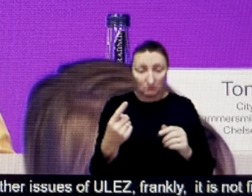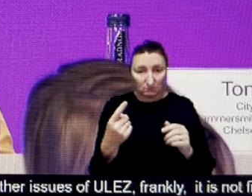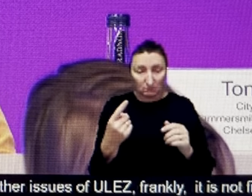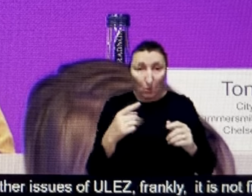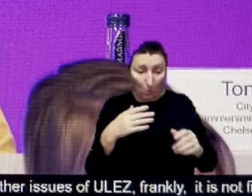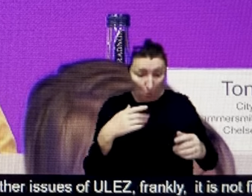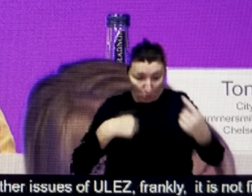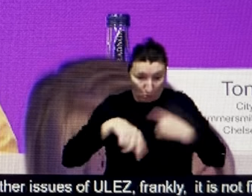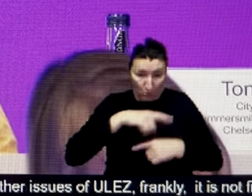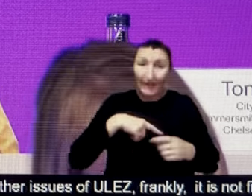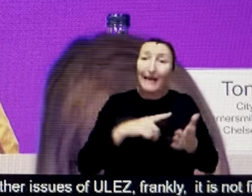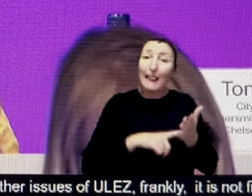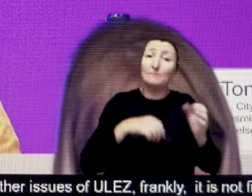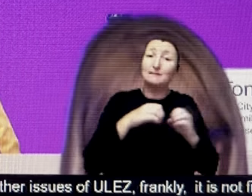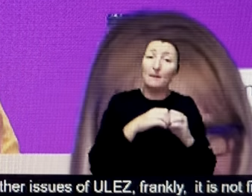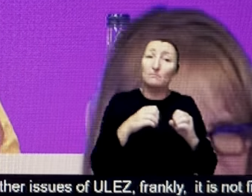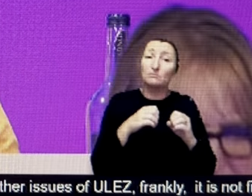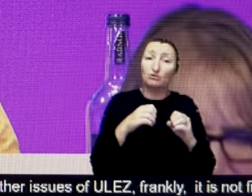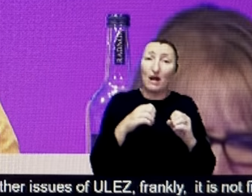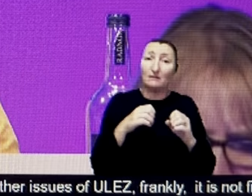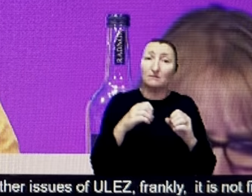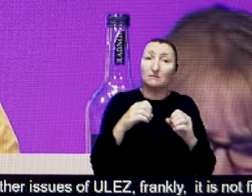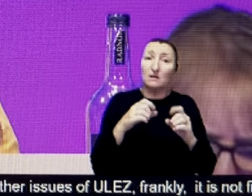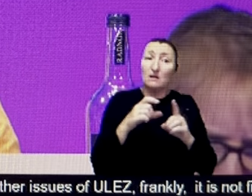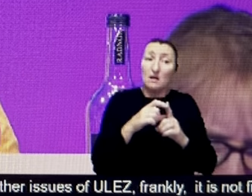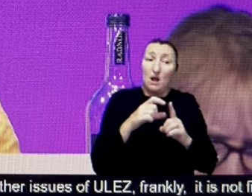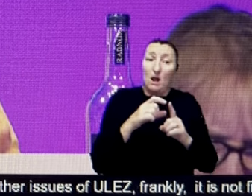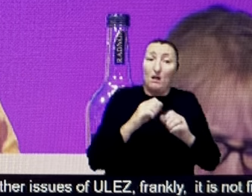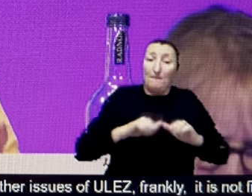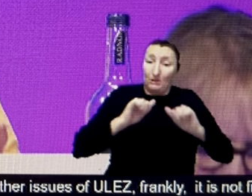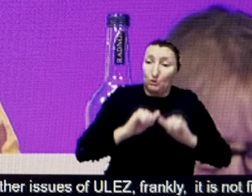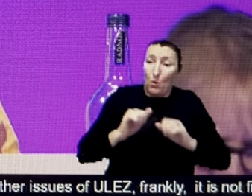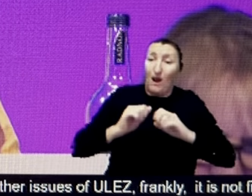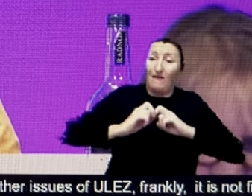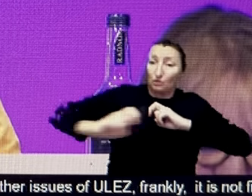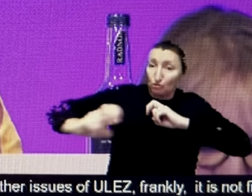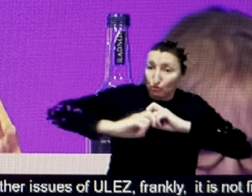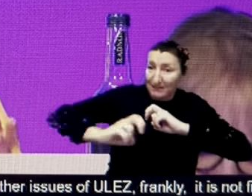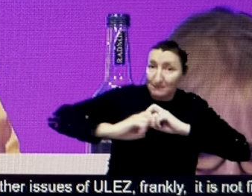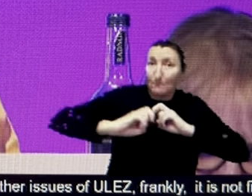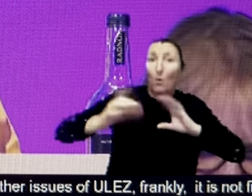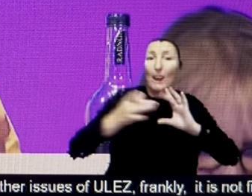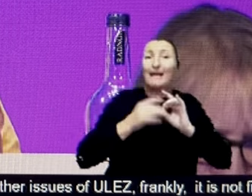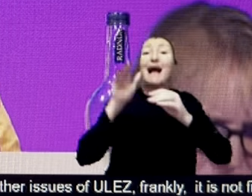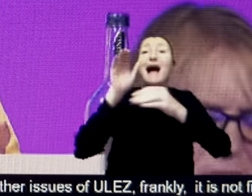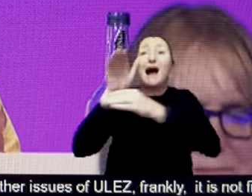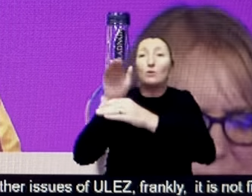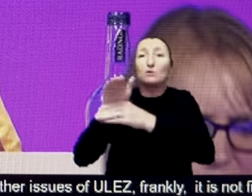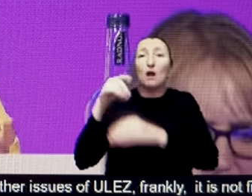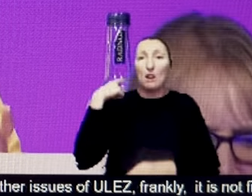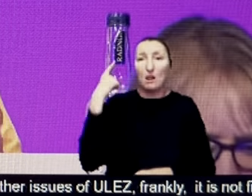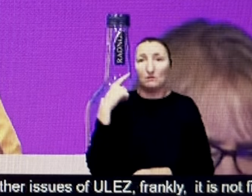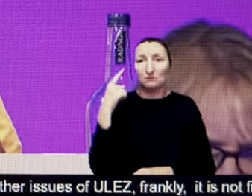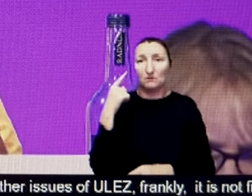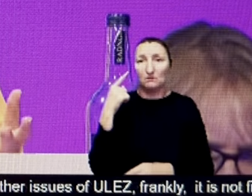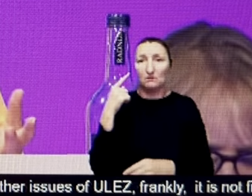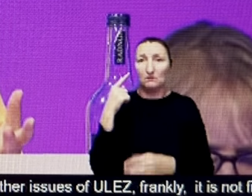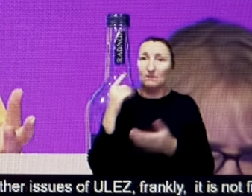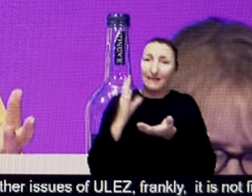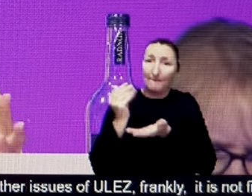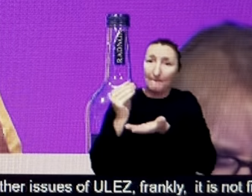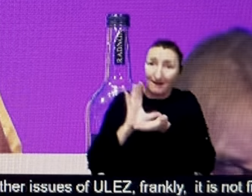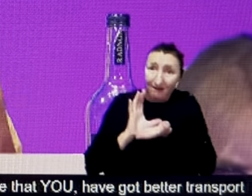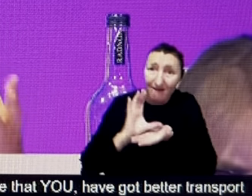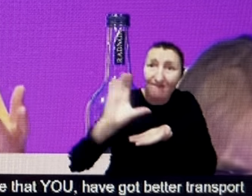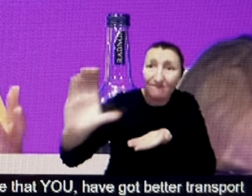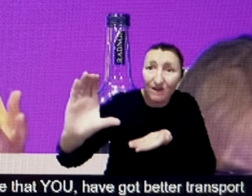you have got better transport links in outer London. And that's why we wanted to invest more from